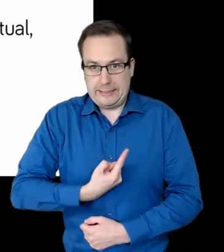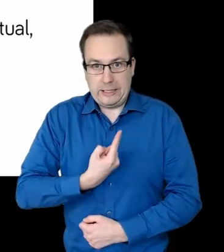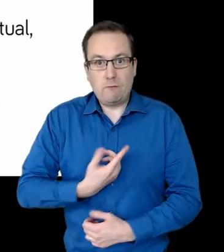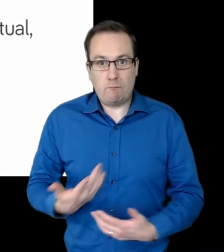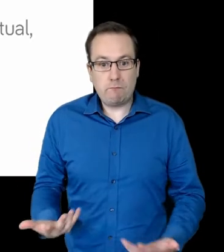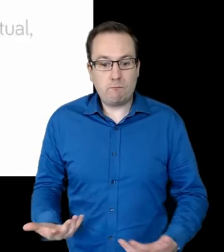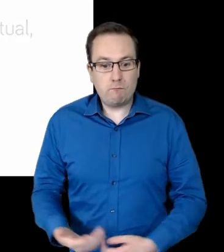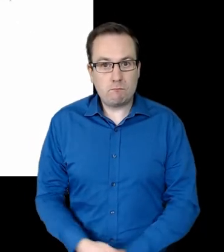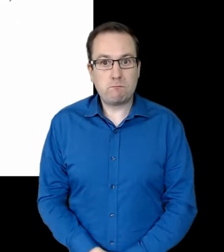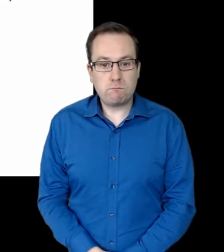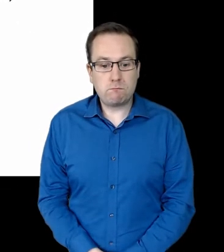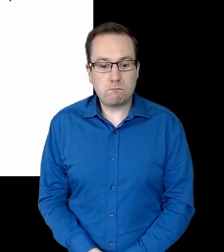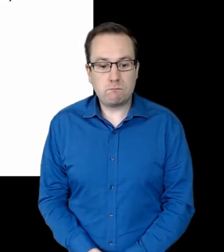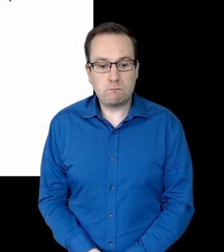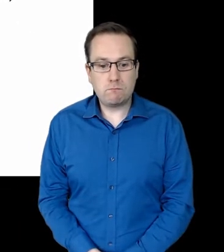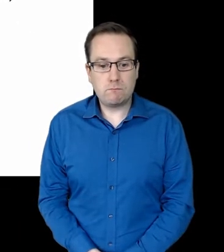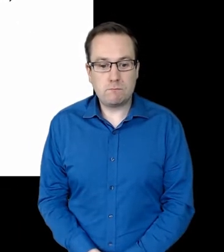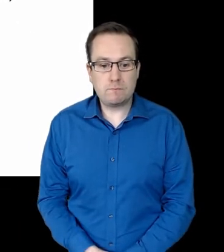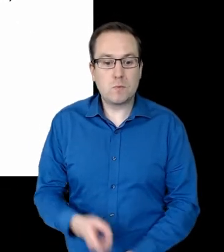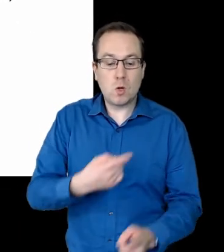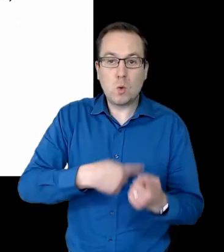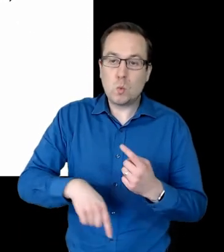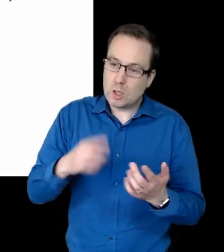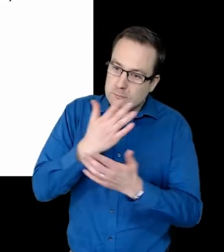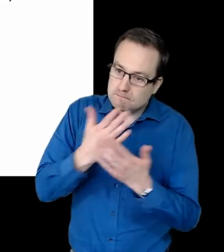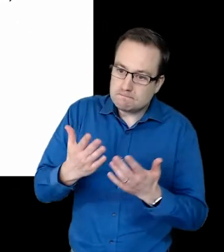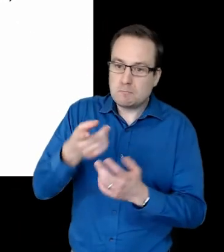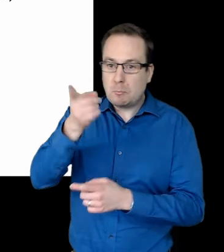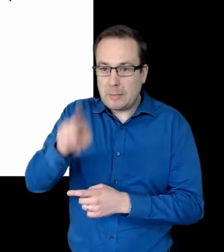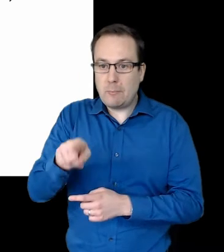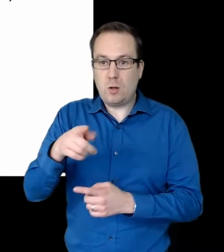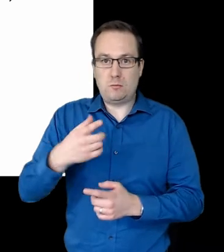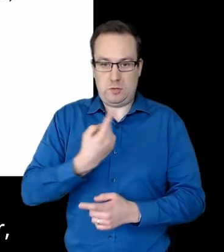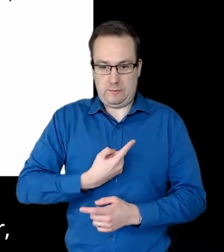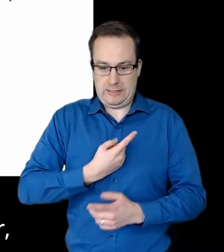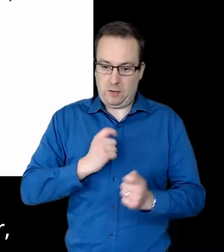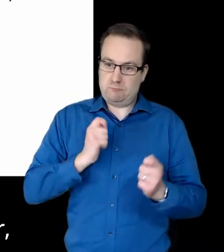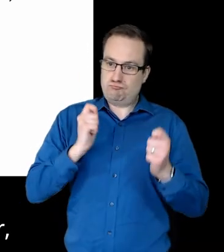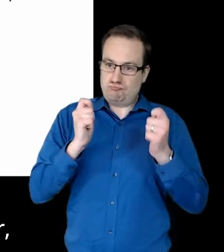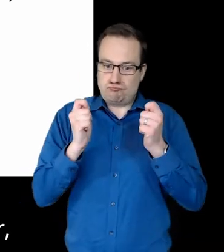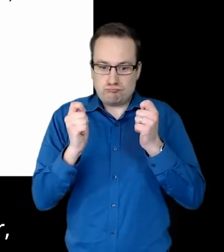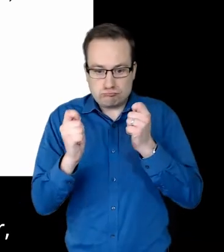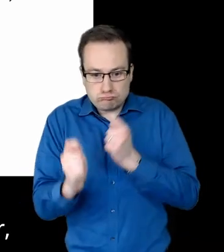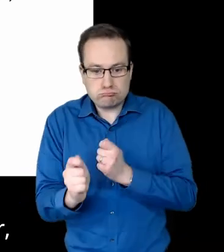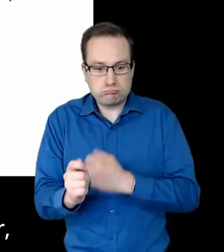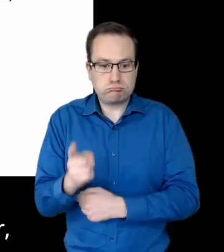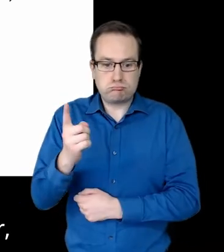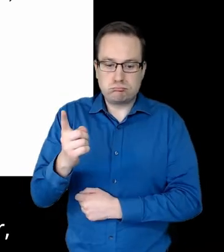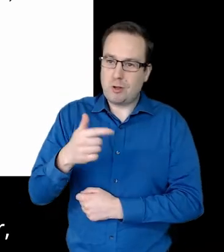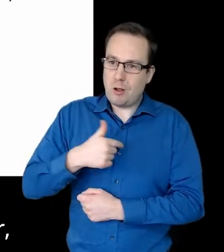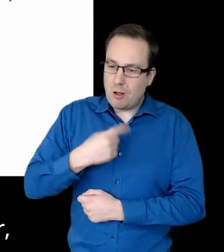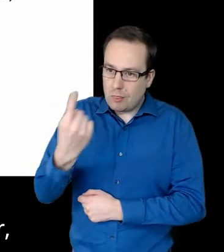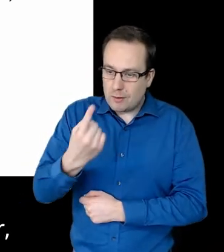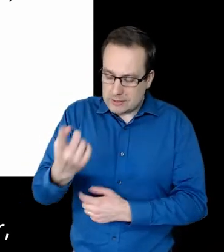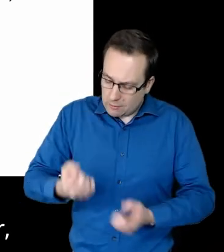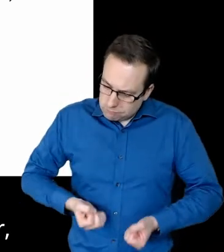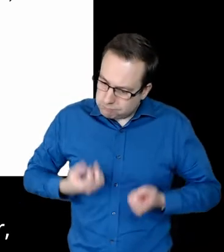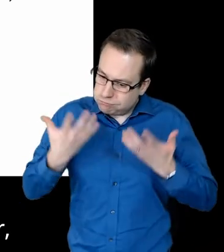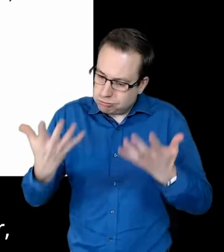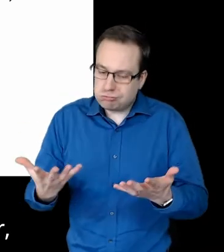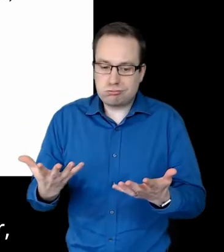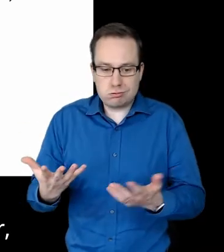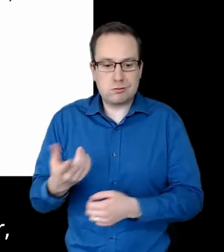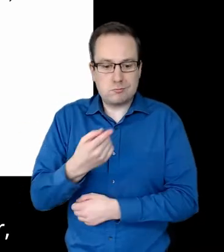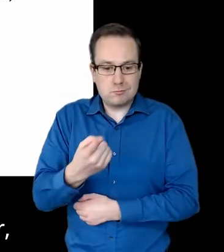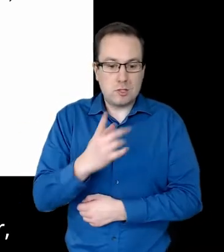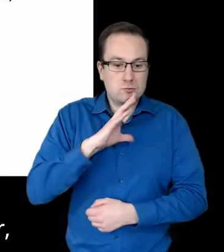are becoming. We honour identities in transition. We delight in authentic self-expression. Whether